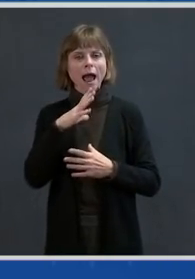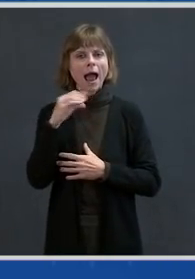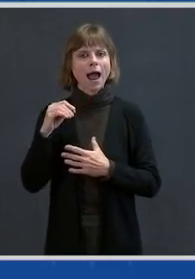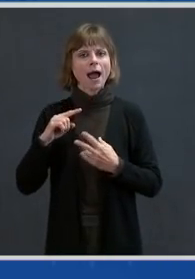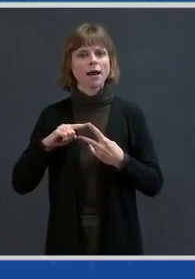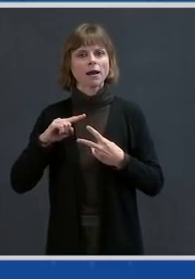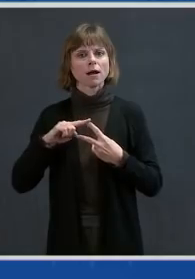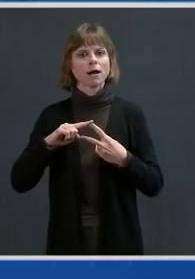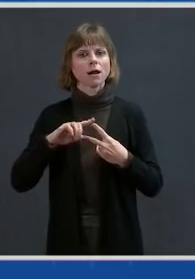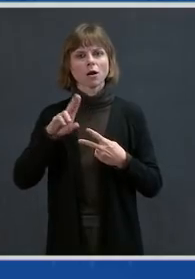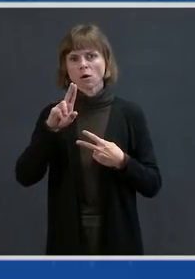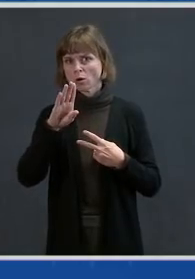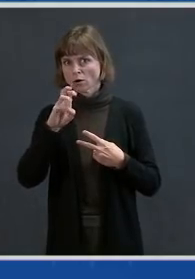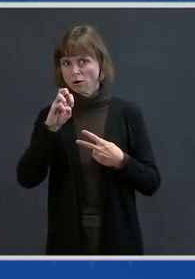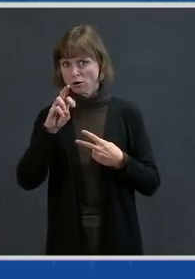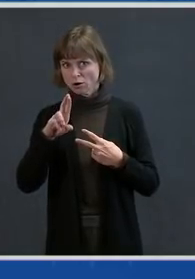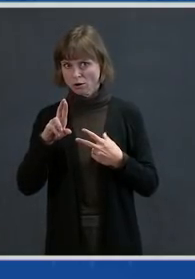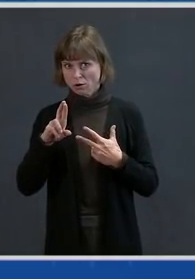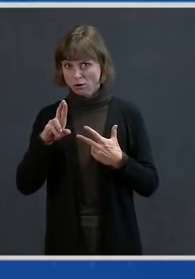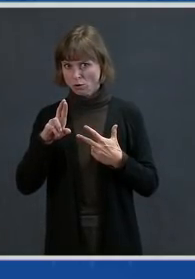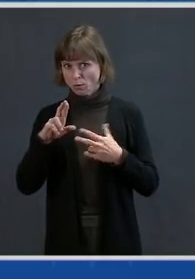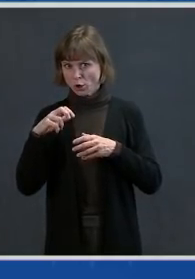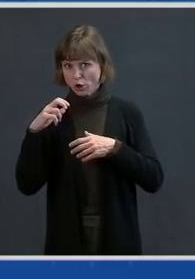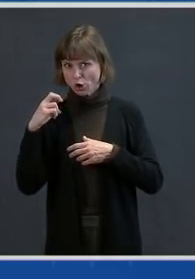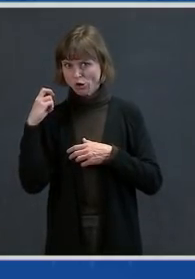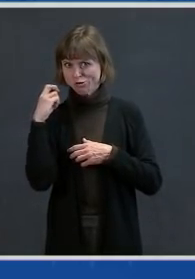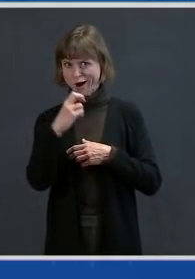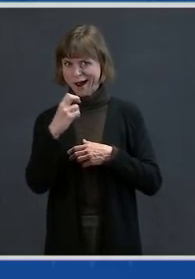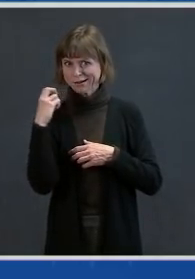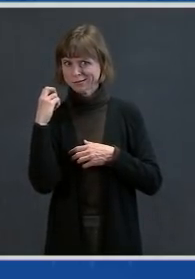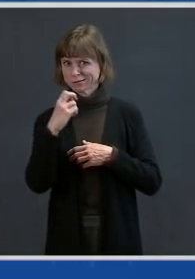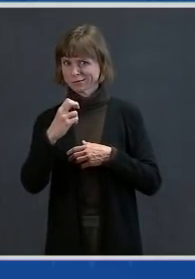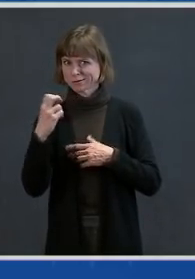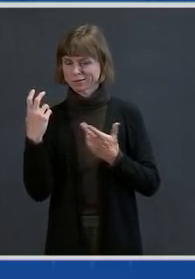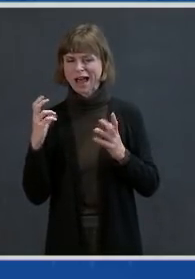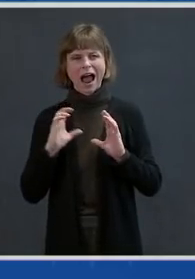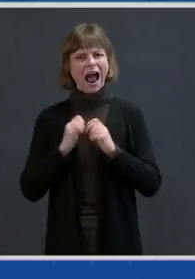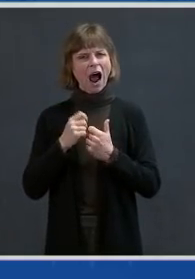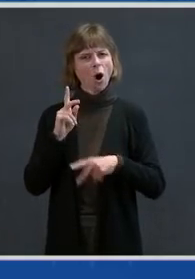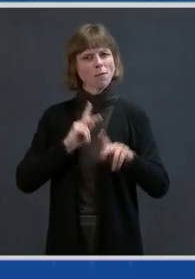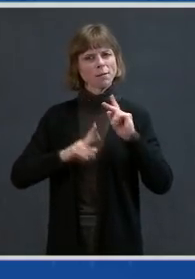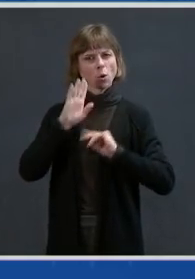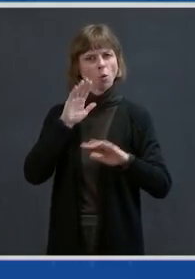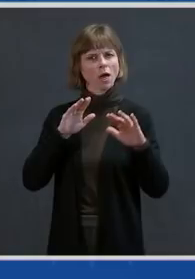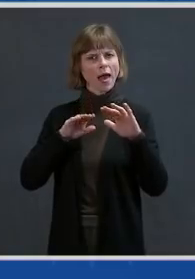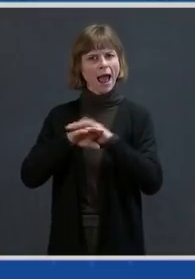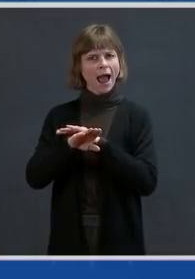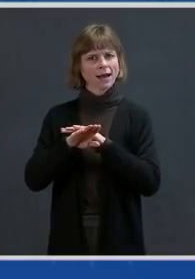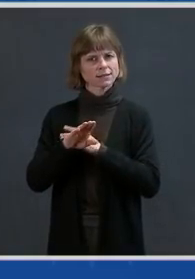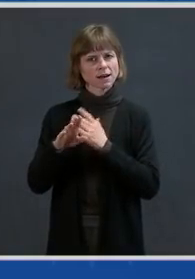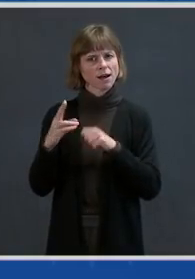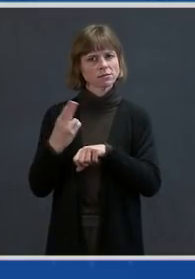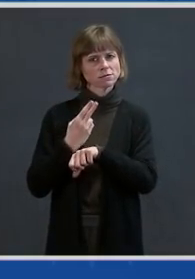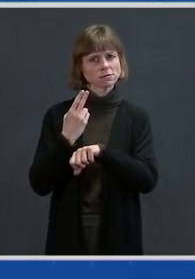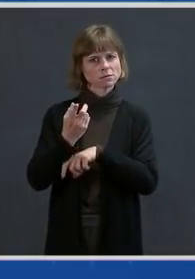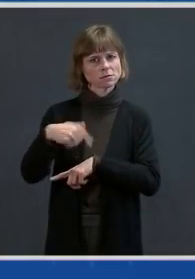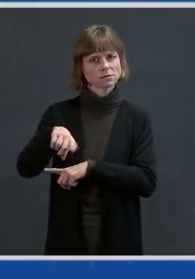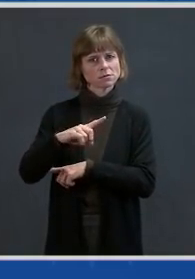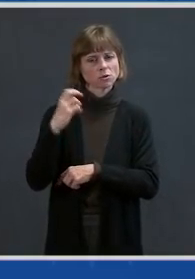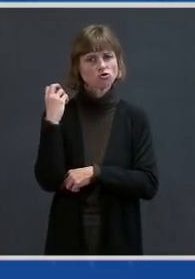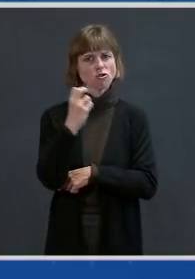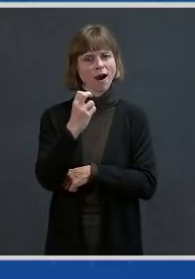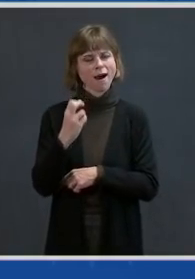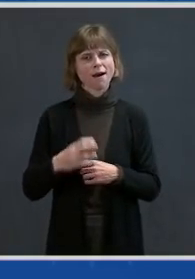and rides. How will people get access to the rides? How do you plan to distribute